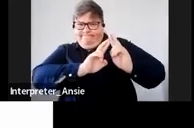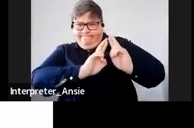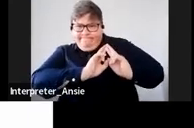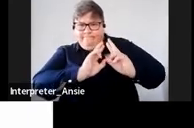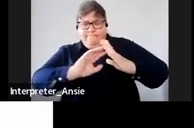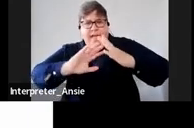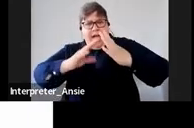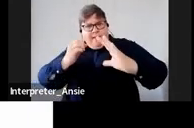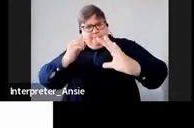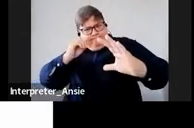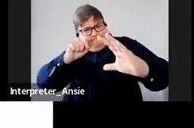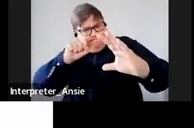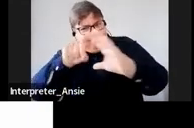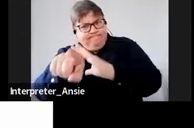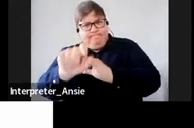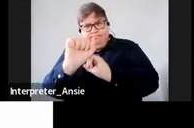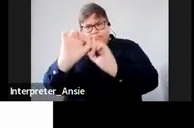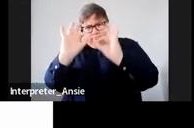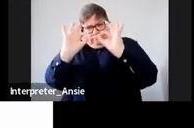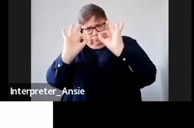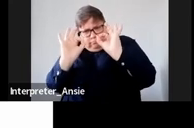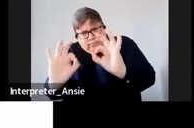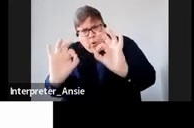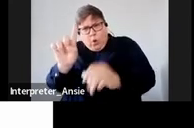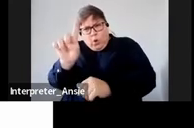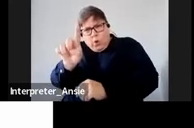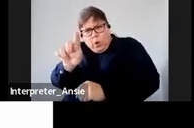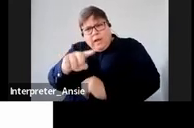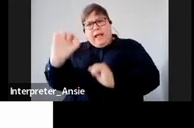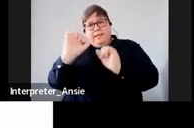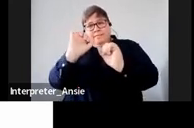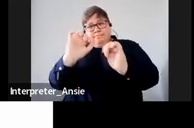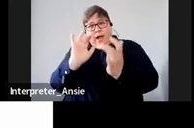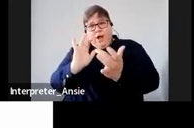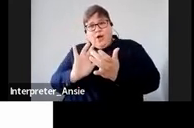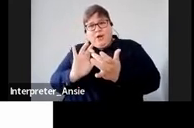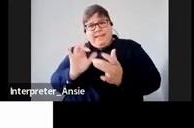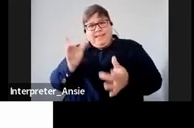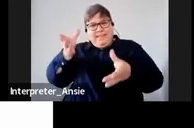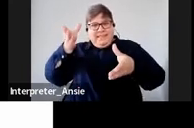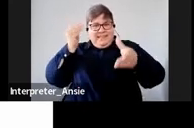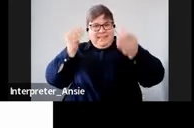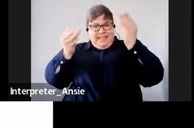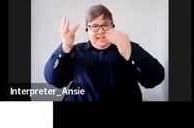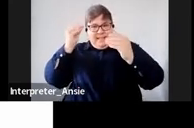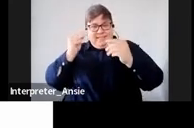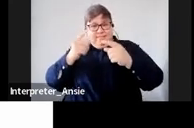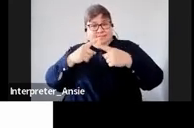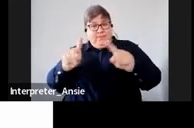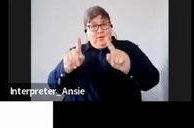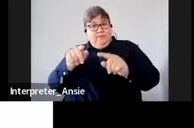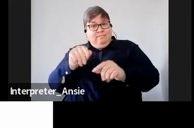submit to the correct contact details within 21 days of having changed those details